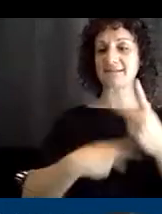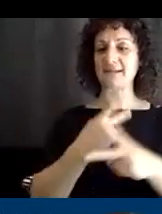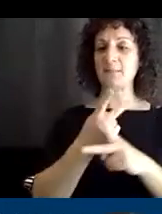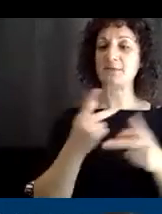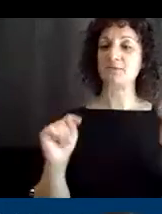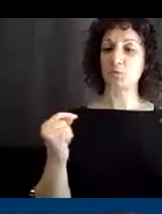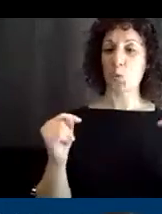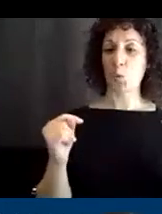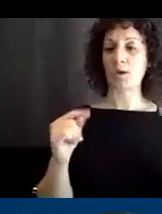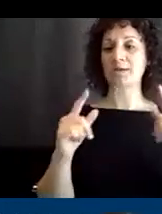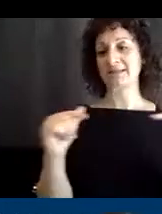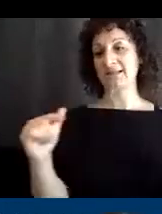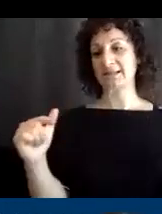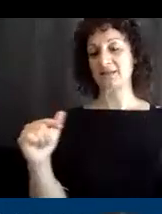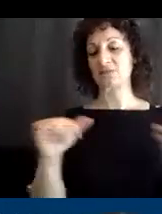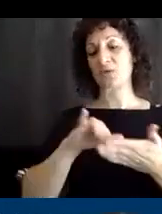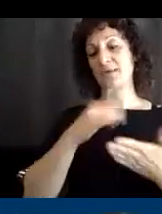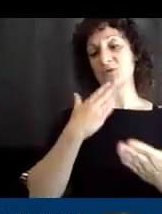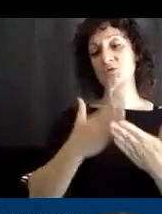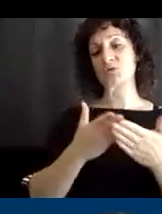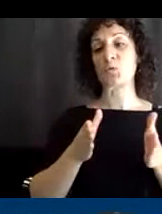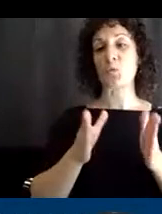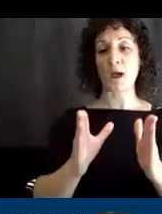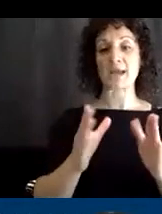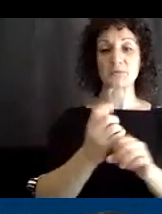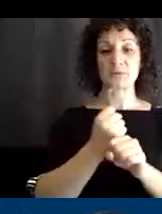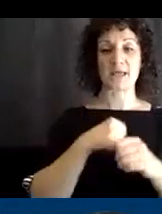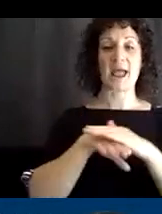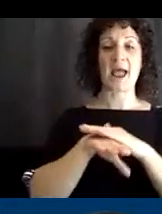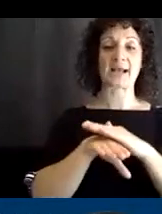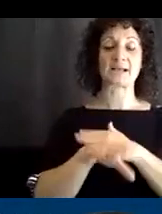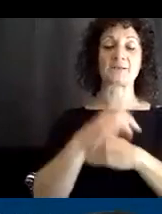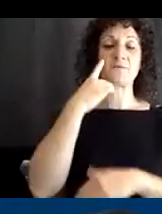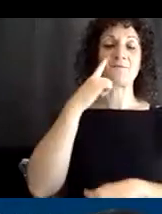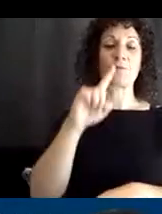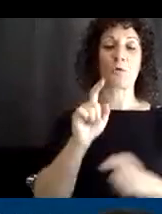so that's also a really good way to get access to Adapted Toys.